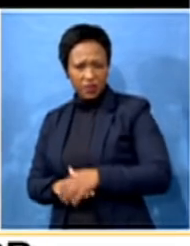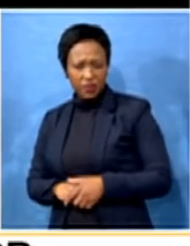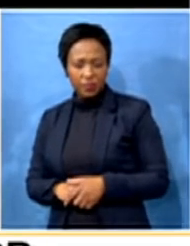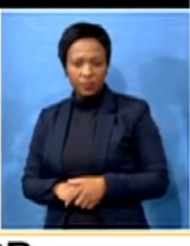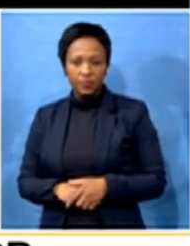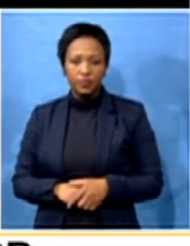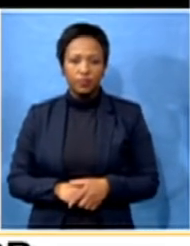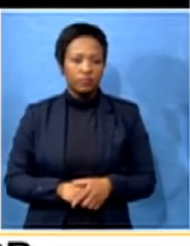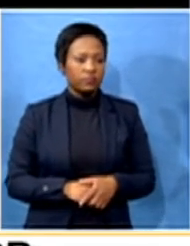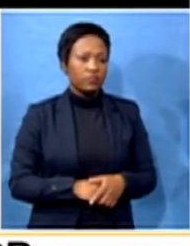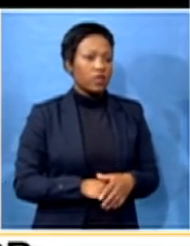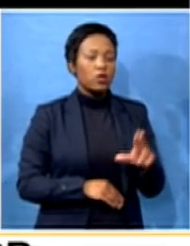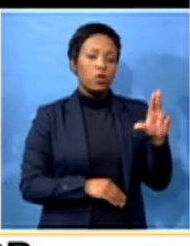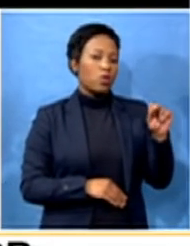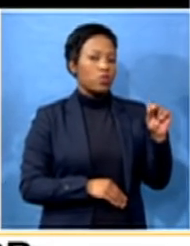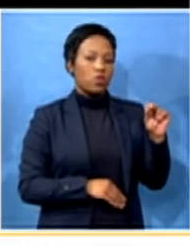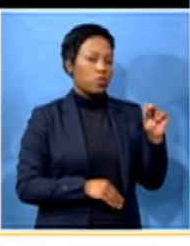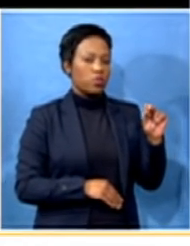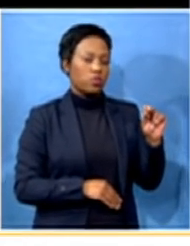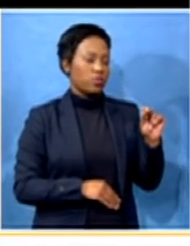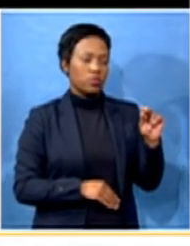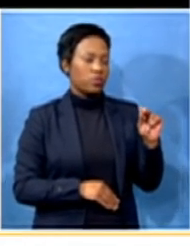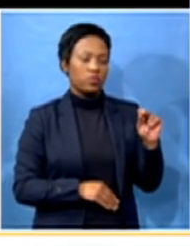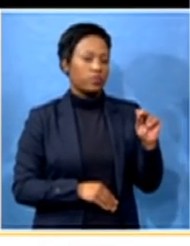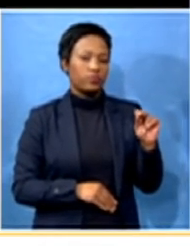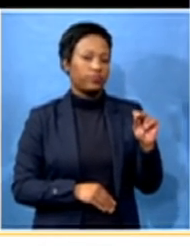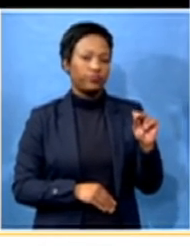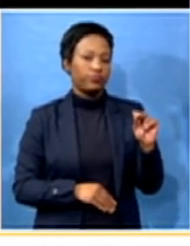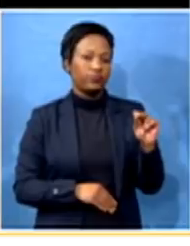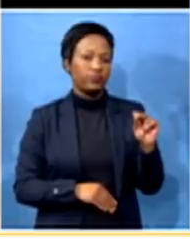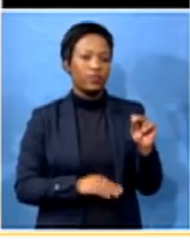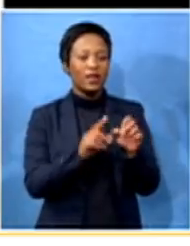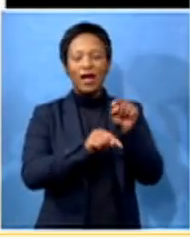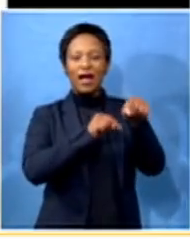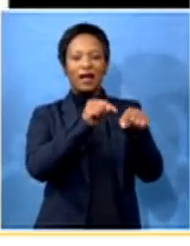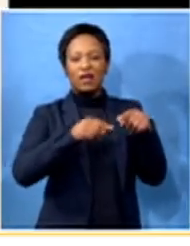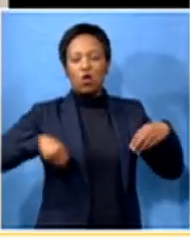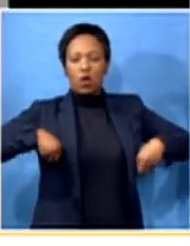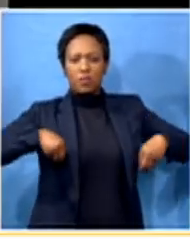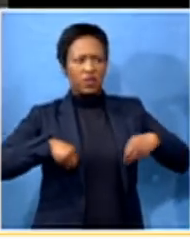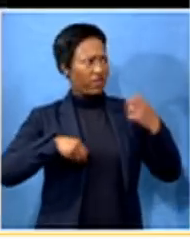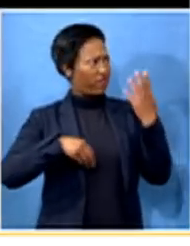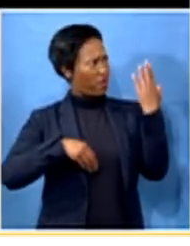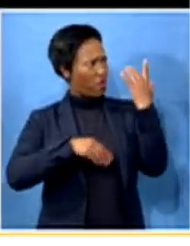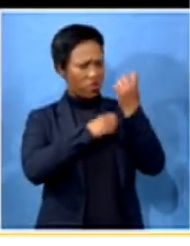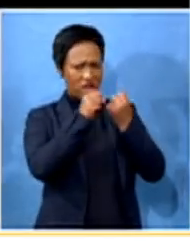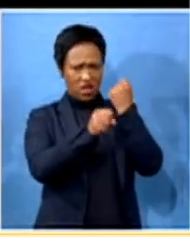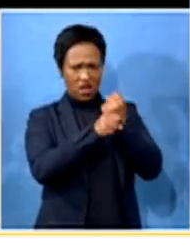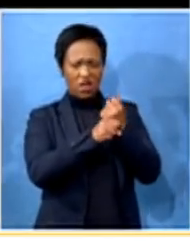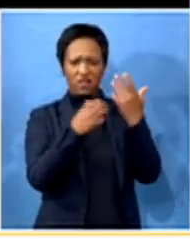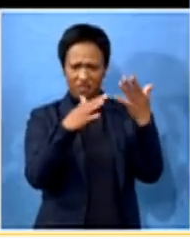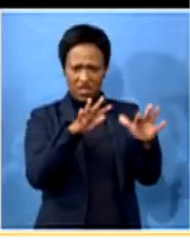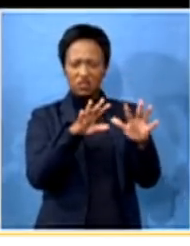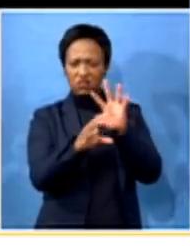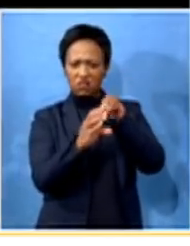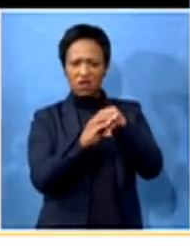No, no, no, no, not so. The alleged corruption has been there for almost a year now, if you are aware. She has been